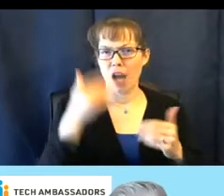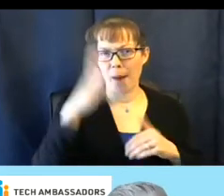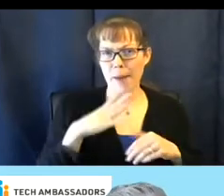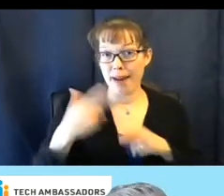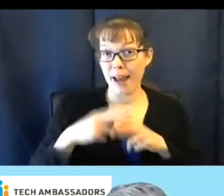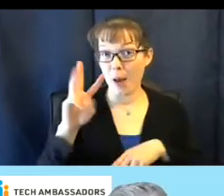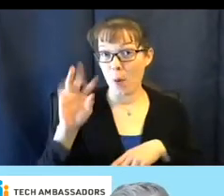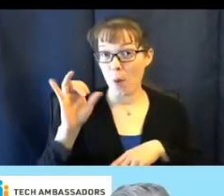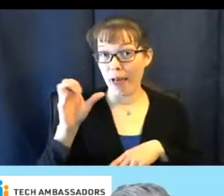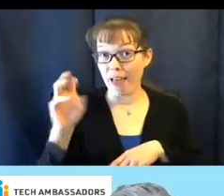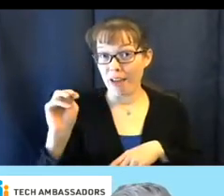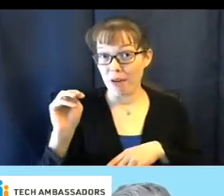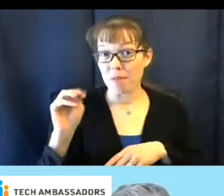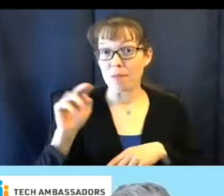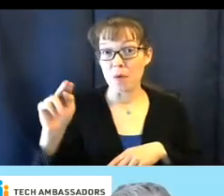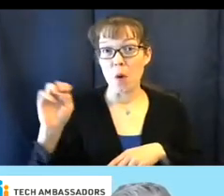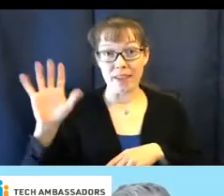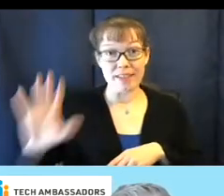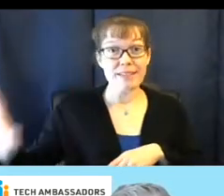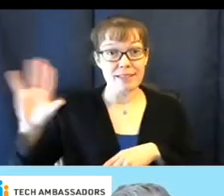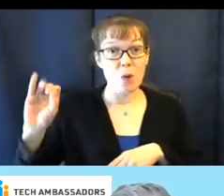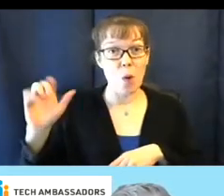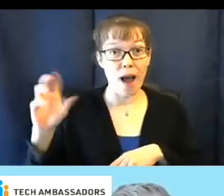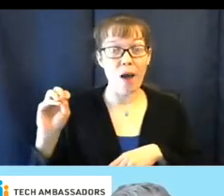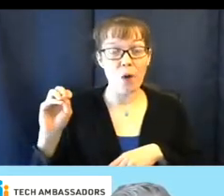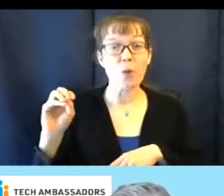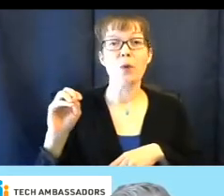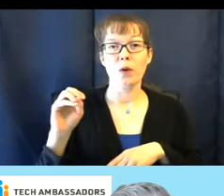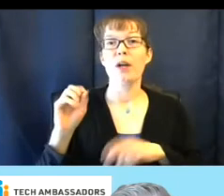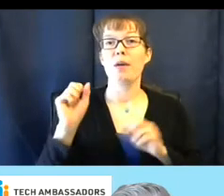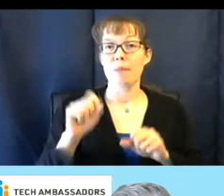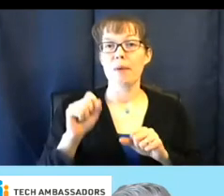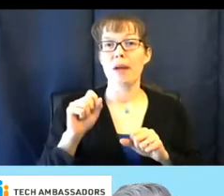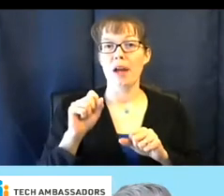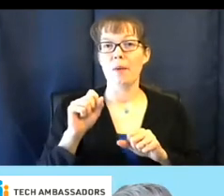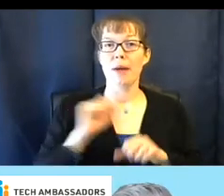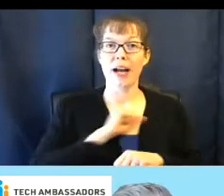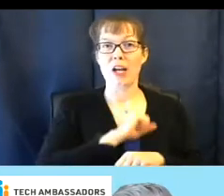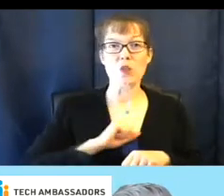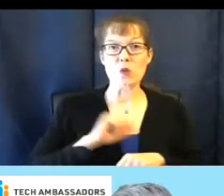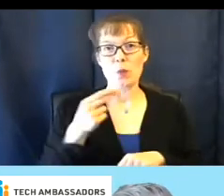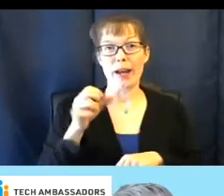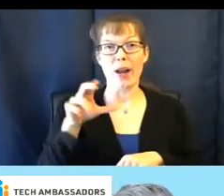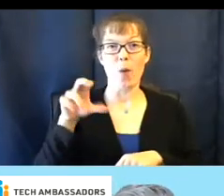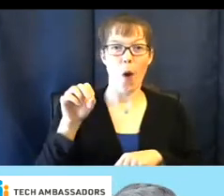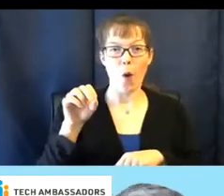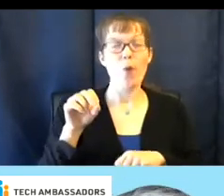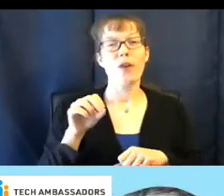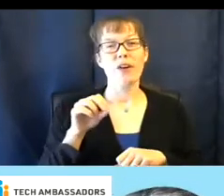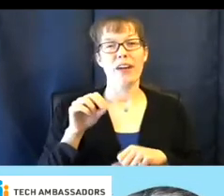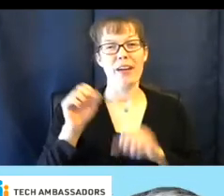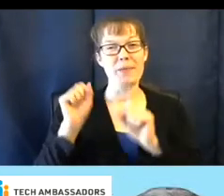in Northeast Ohio and being a superhero. And being able